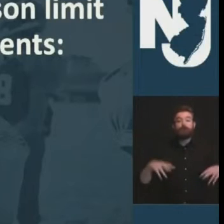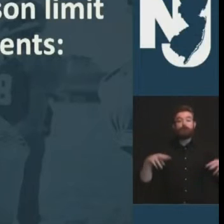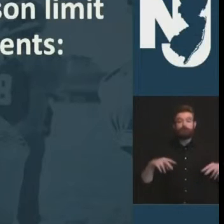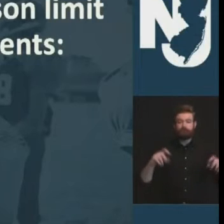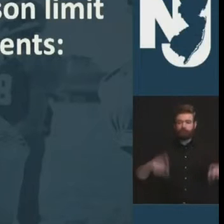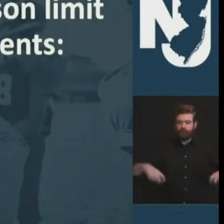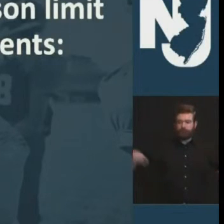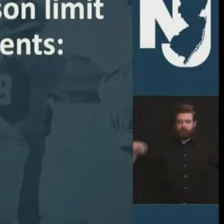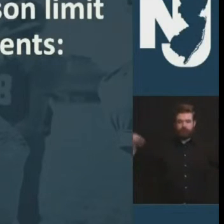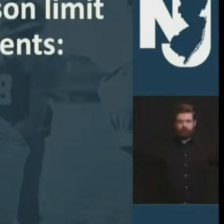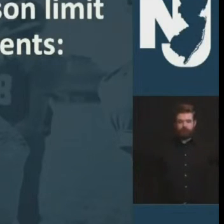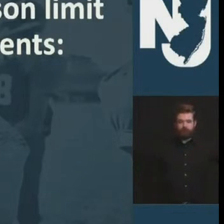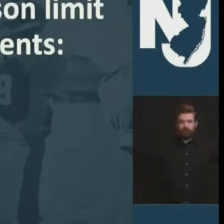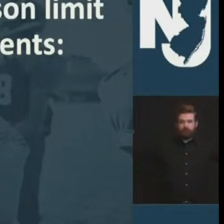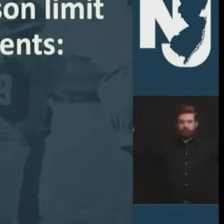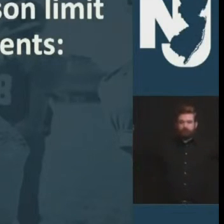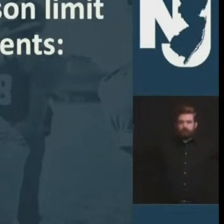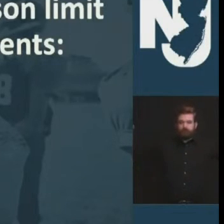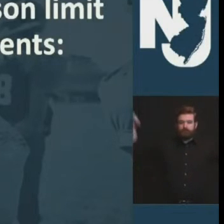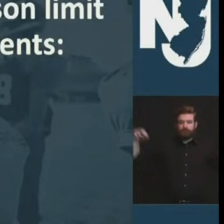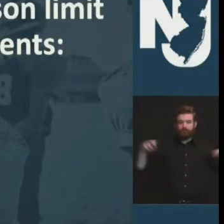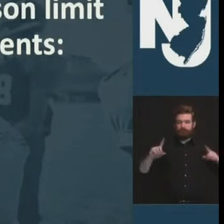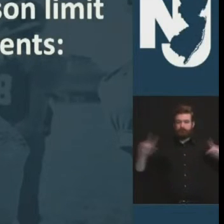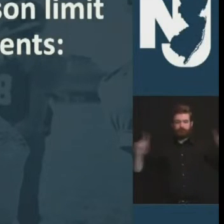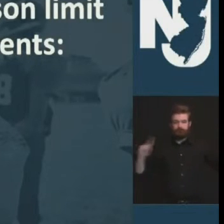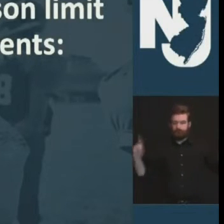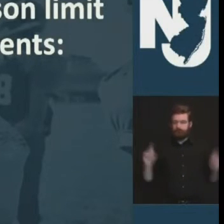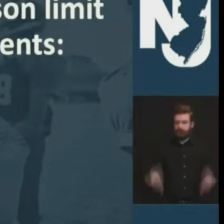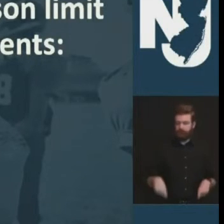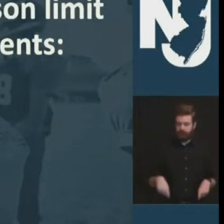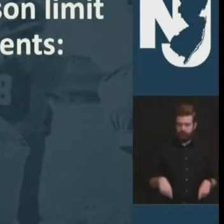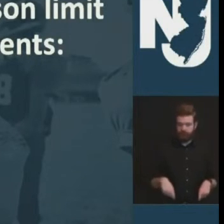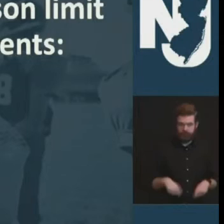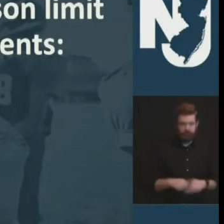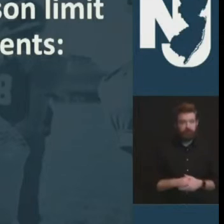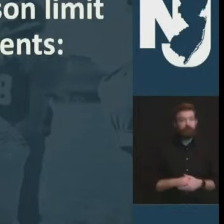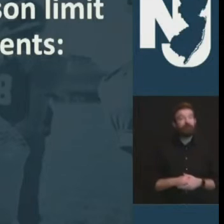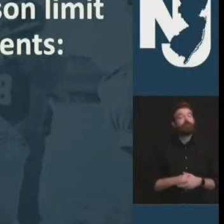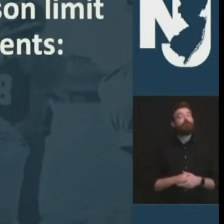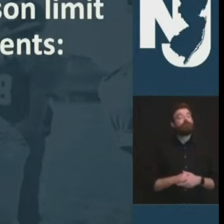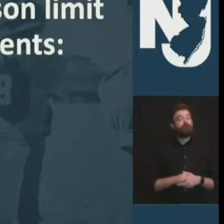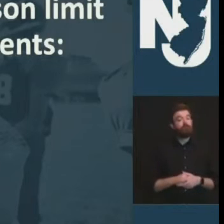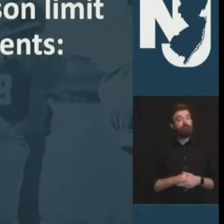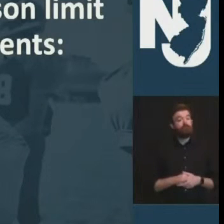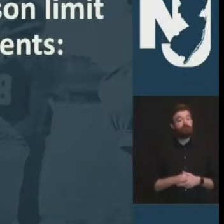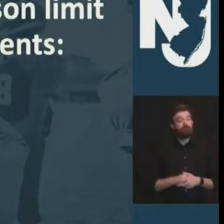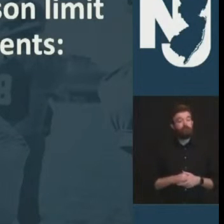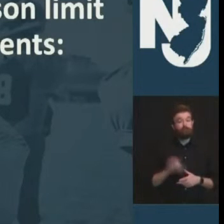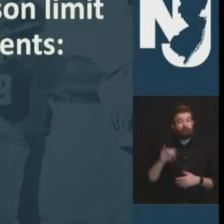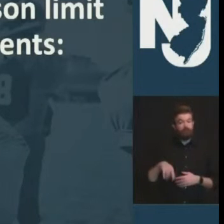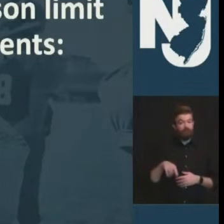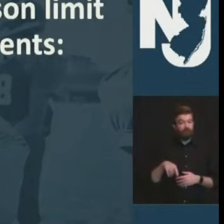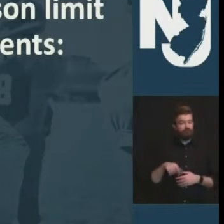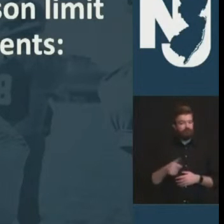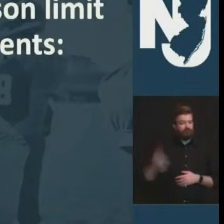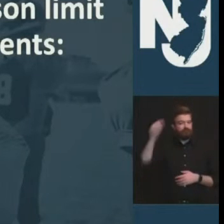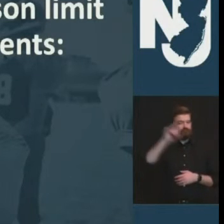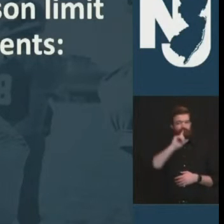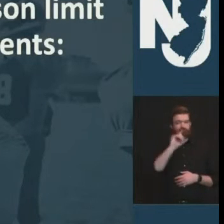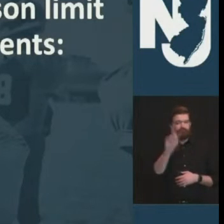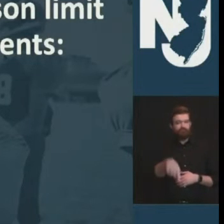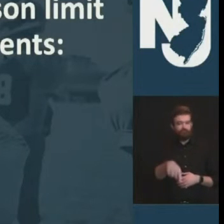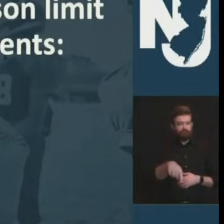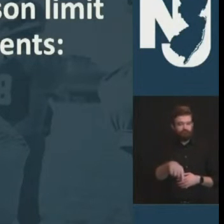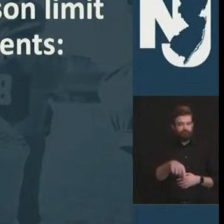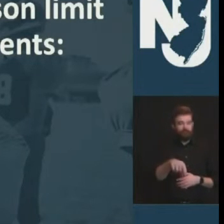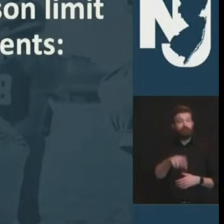paramil it sunsets i believe after after the uh this is almost exclusively for the football games that are coming up over the